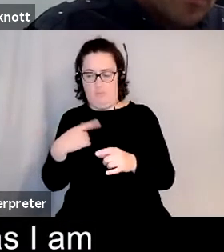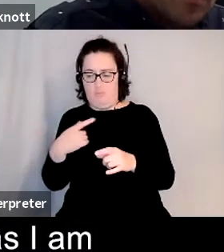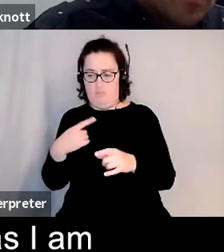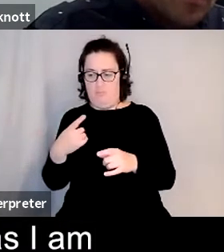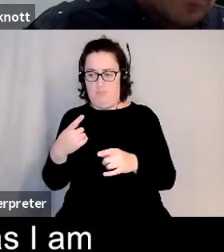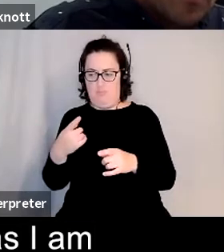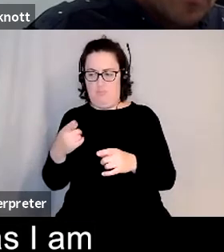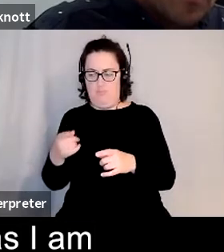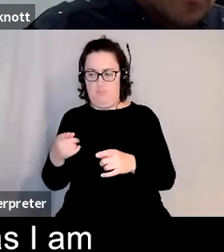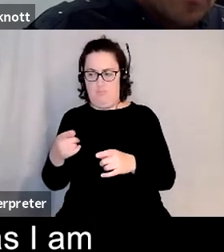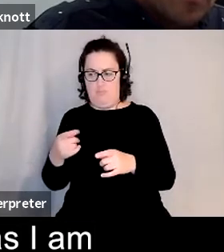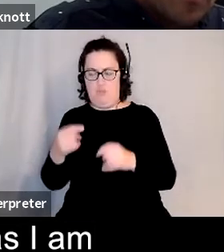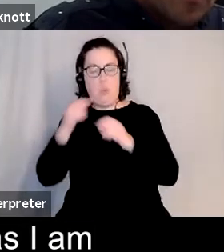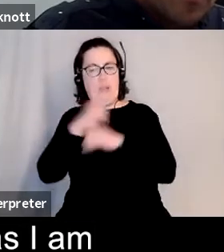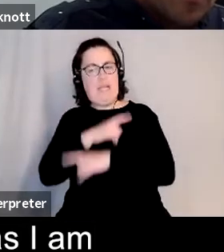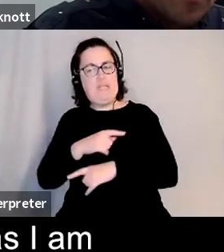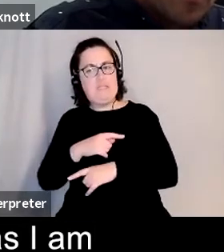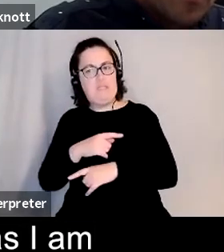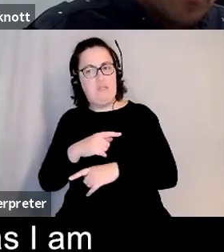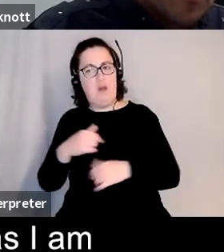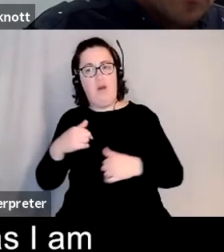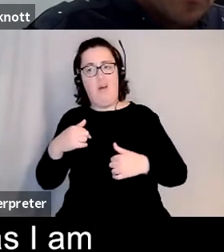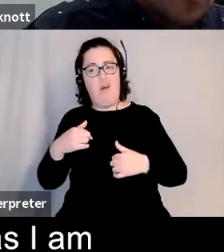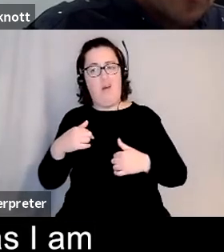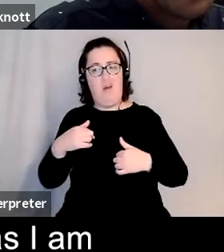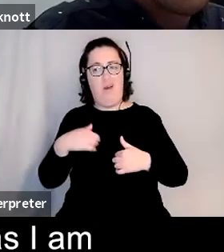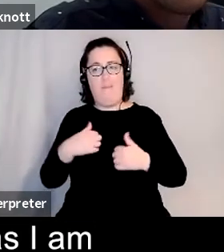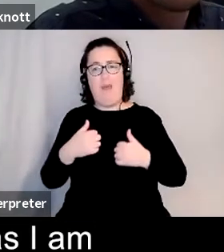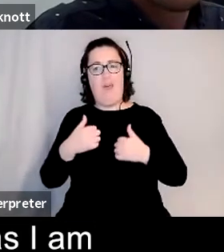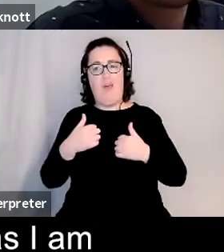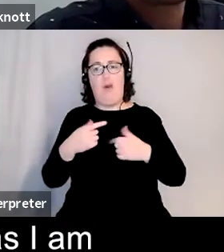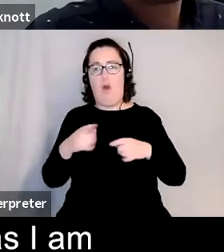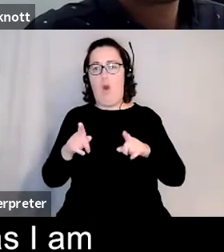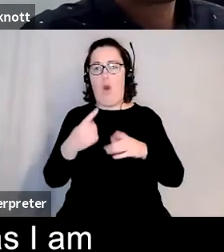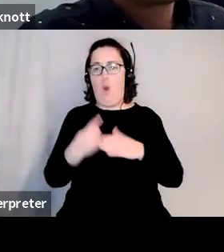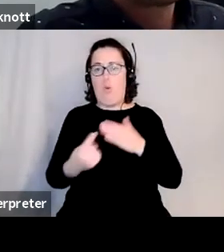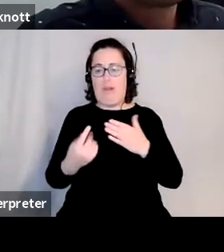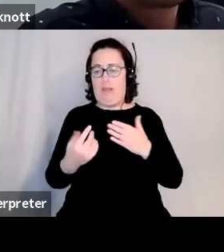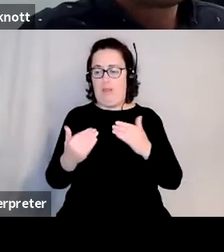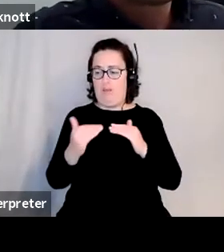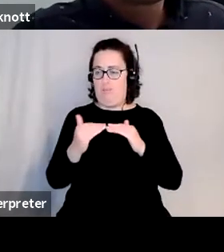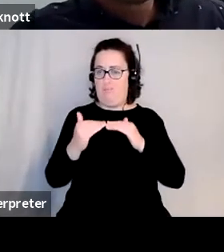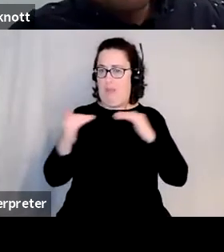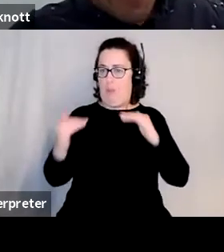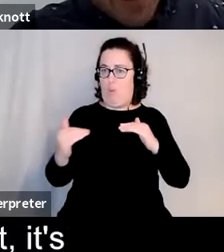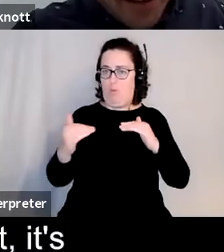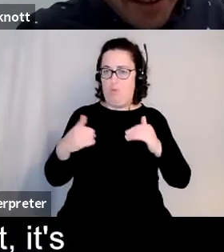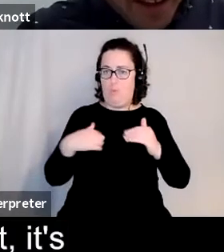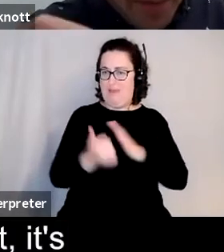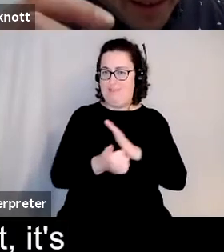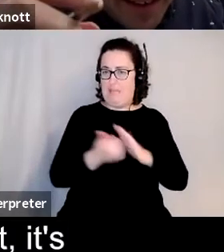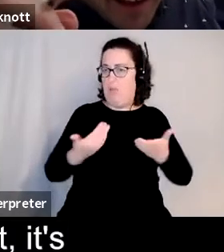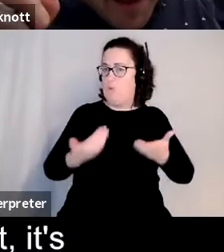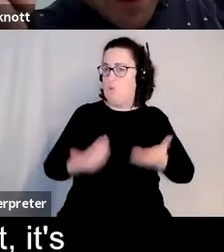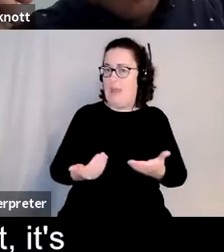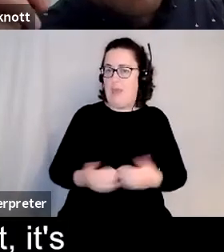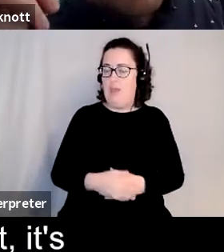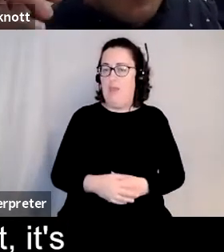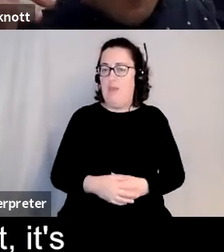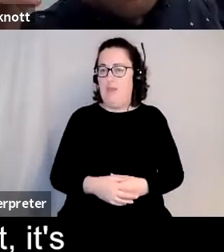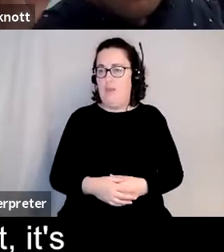work it's an odd thing but i'm only as good as i am today nothing else exists thank you simon